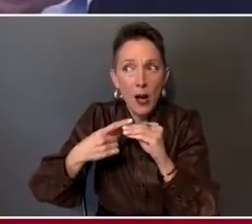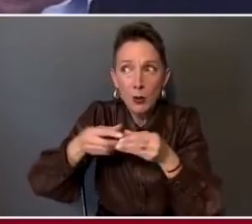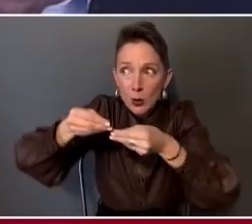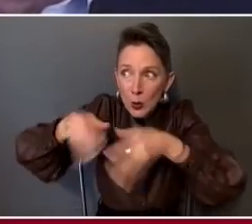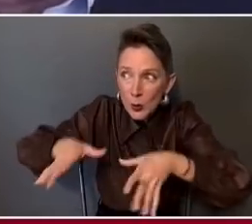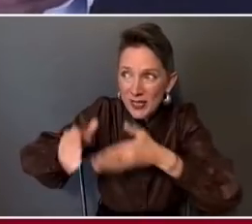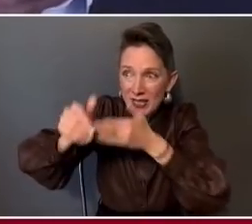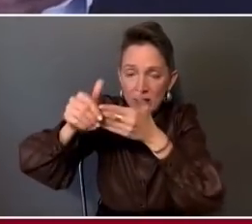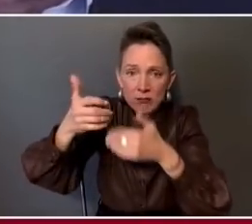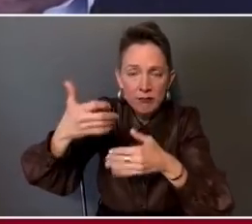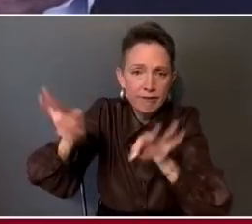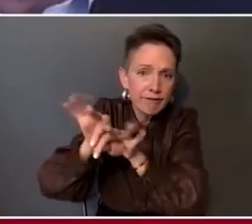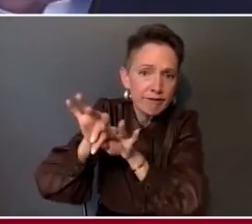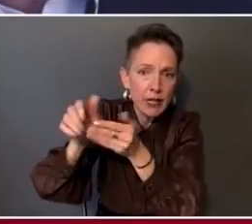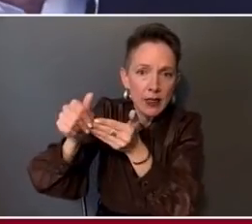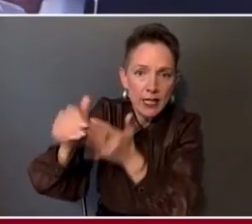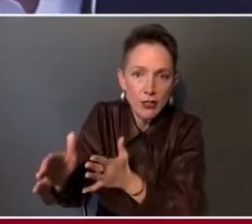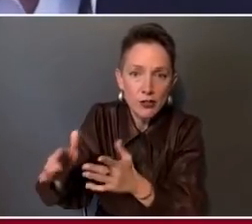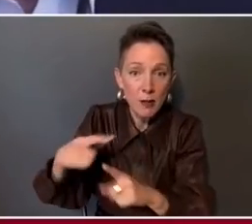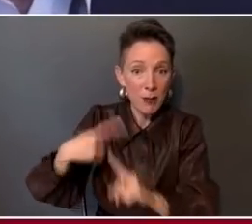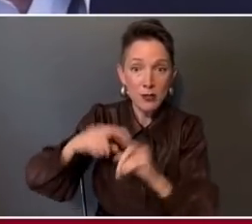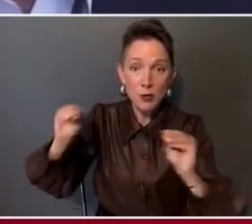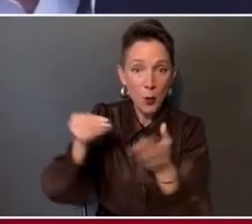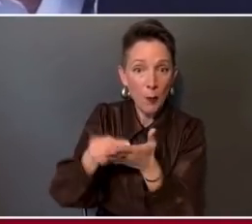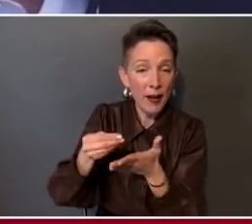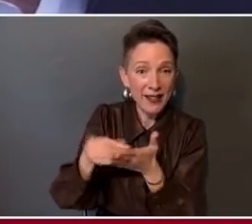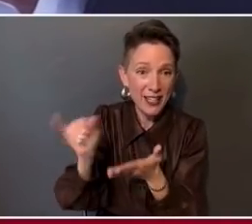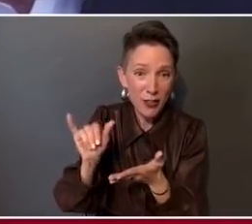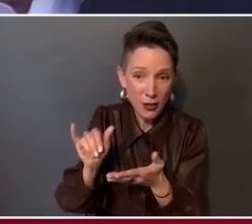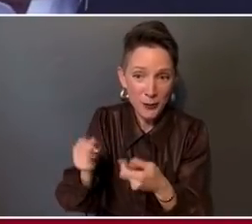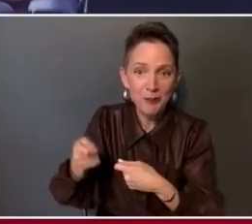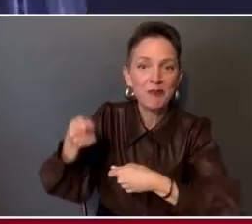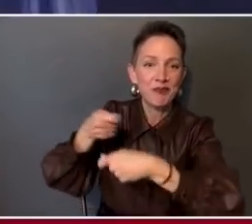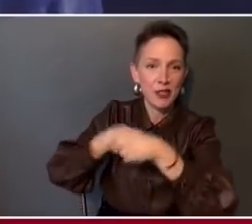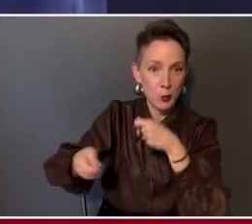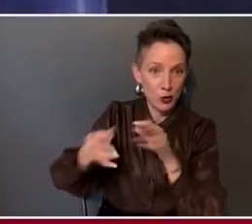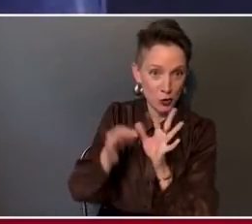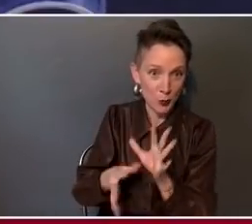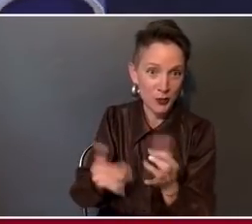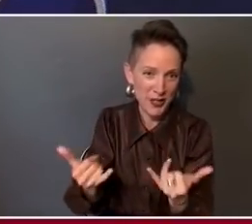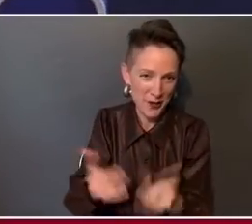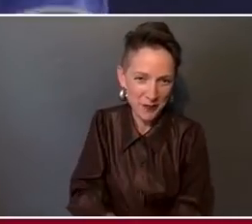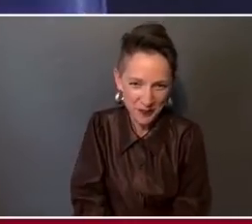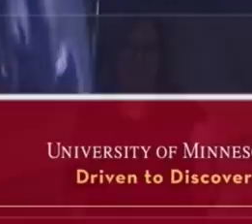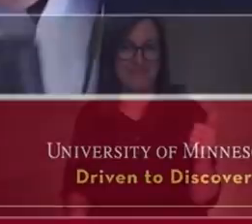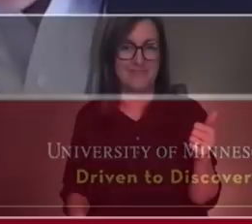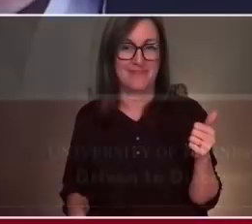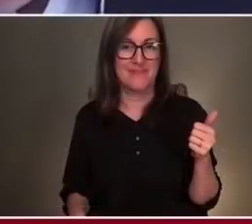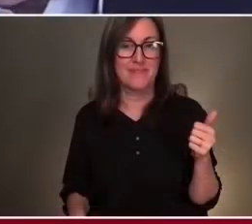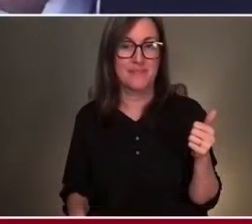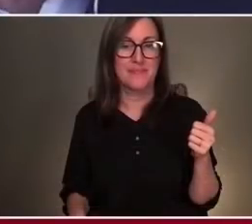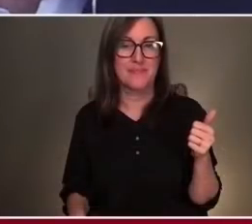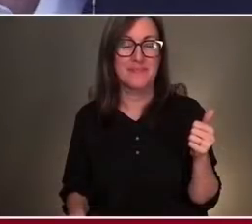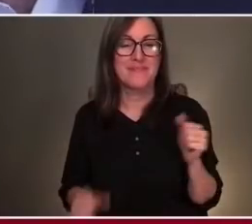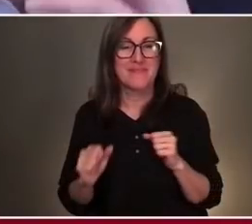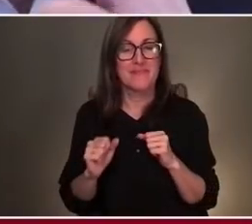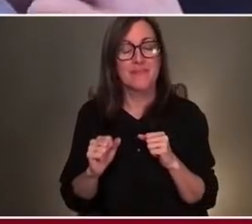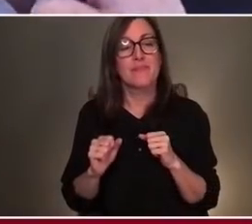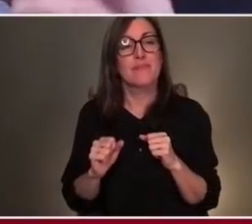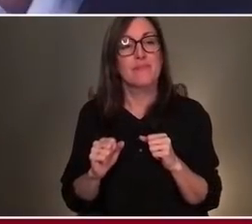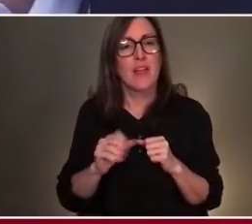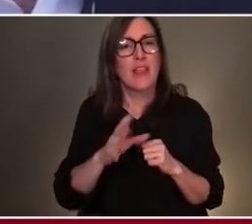along with the lack of funding. Well, let's talk about that support. Let's get more specific even. You know,